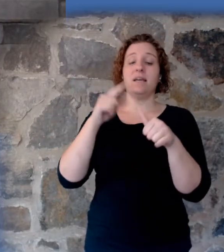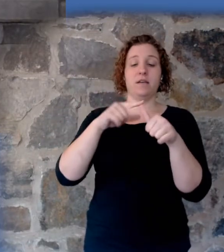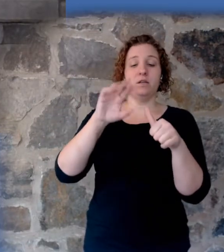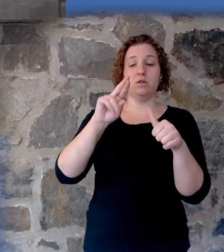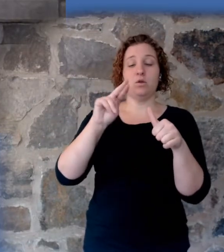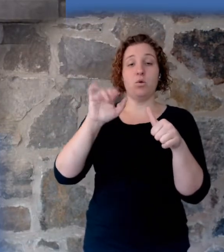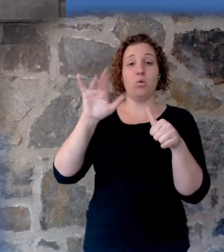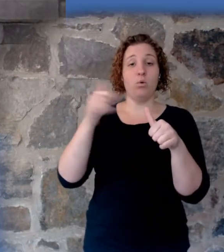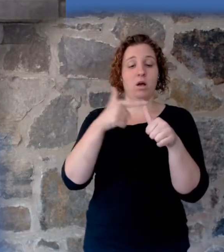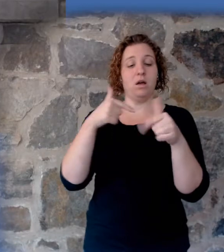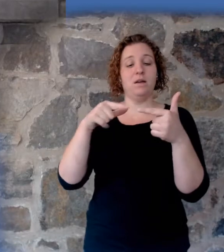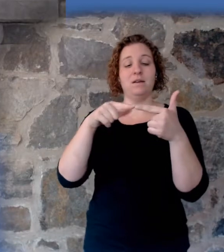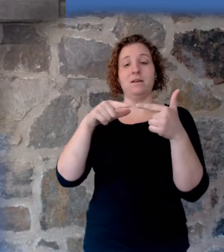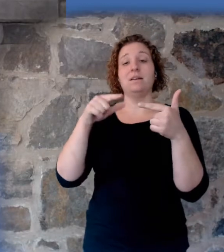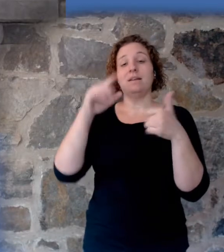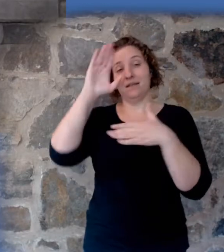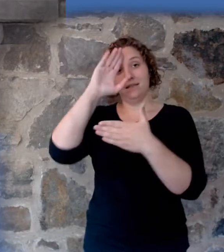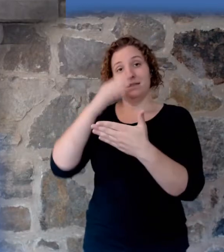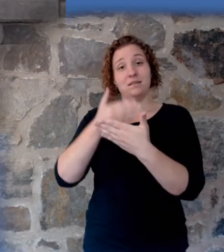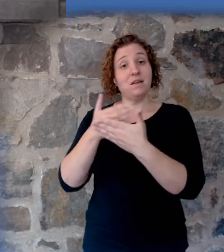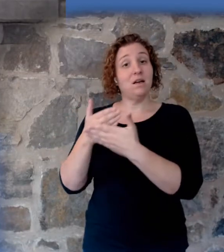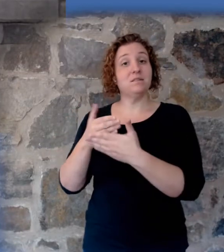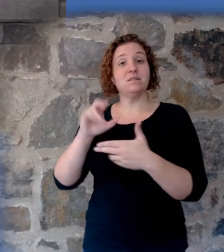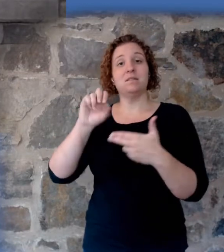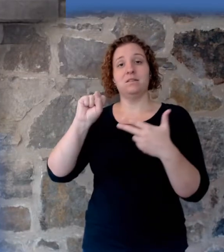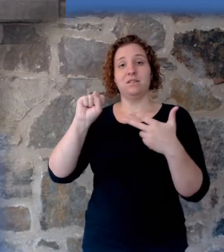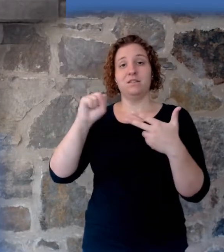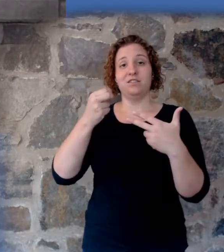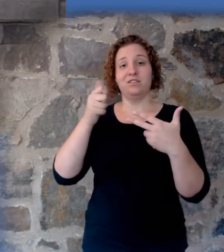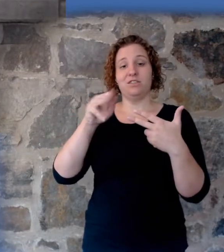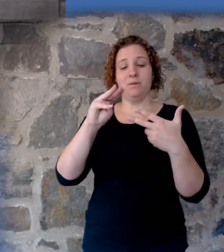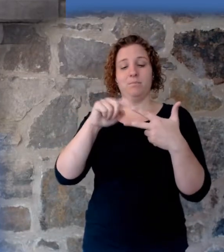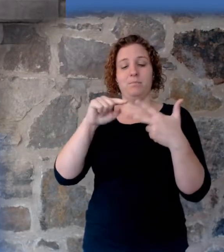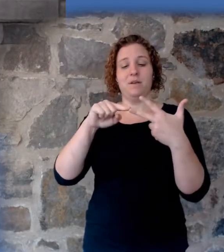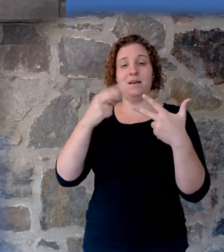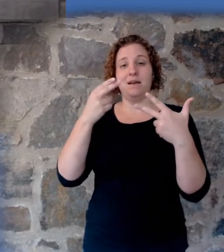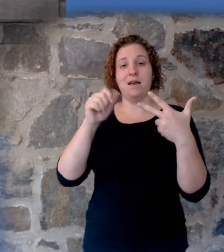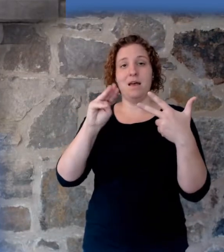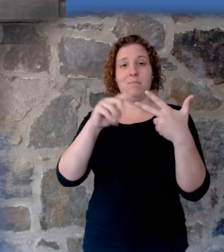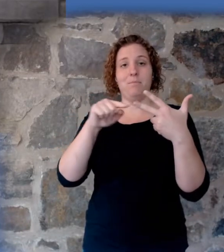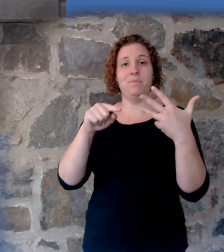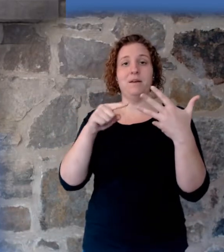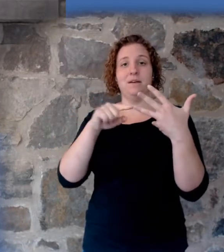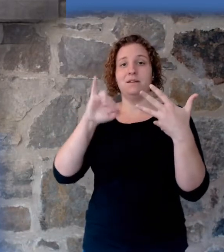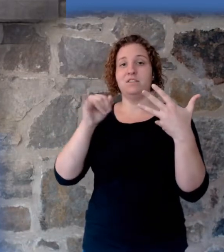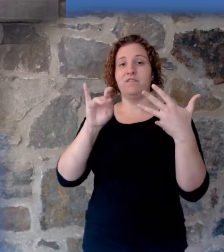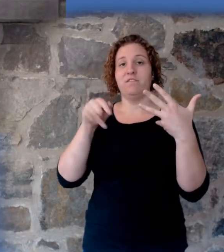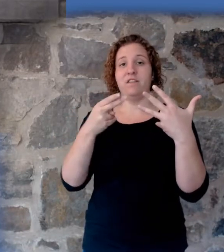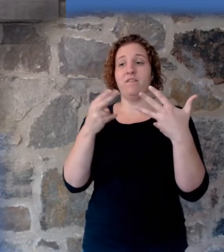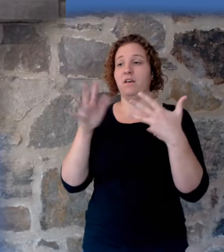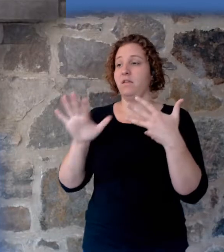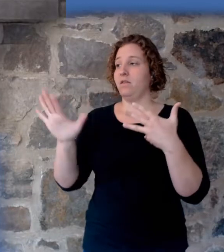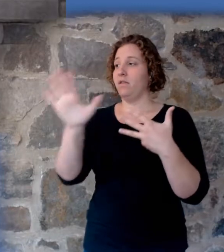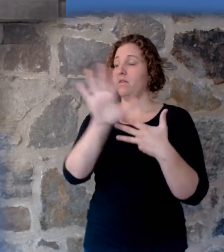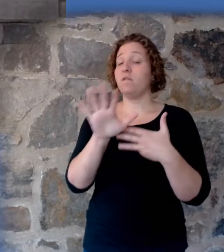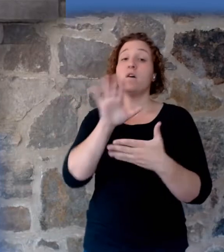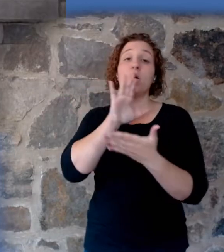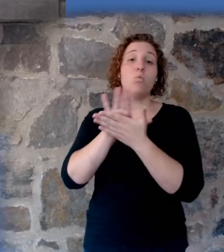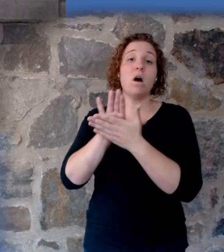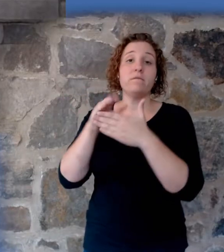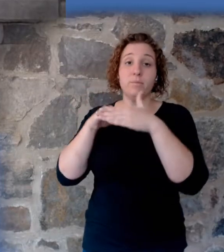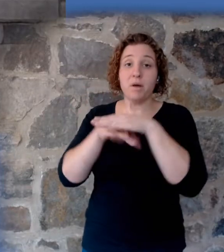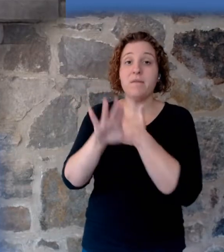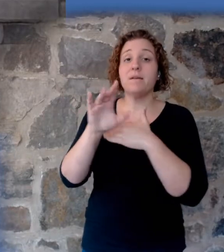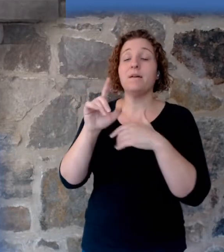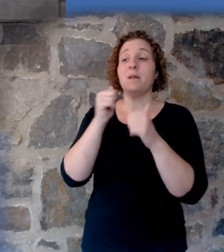Noah's wife, which tradition says Tamar, will ask in heaven, and the three wives of his sons with them into the ark. They and every beast after